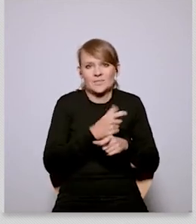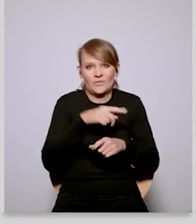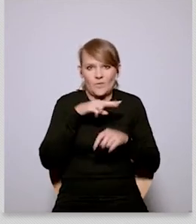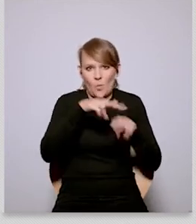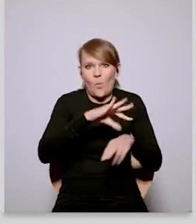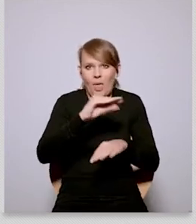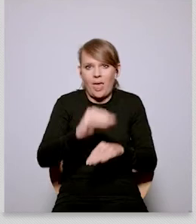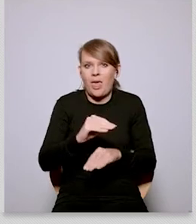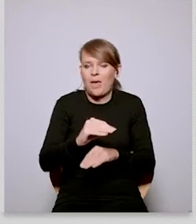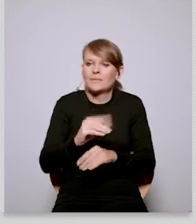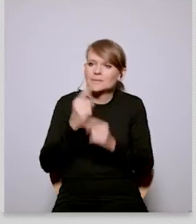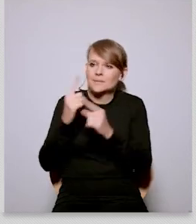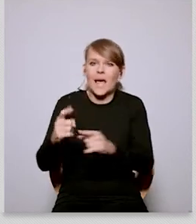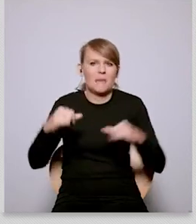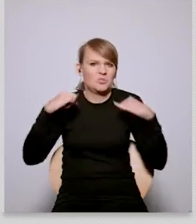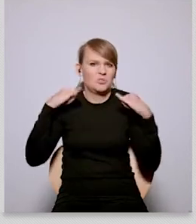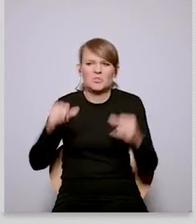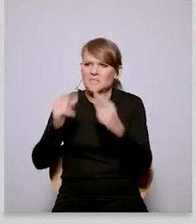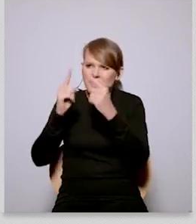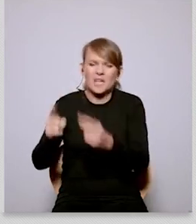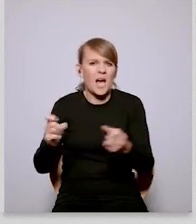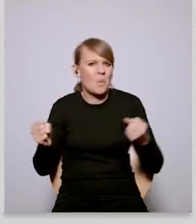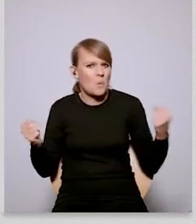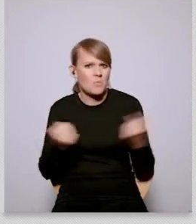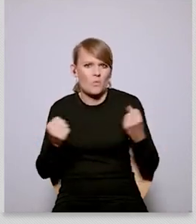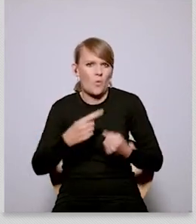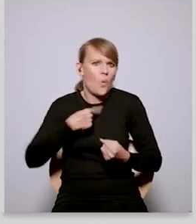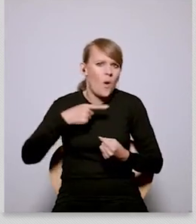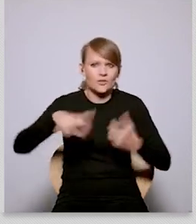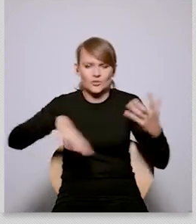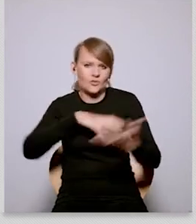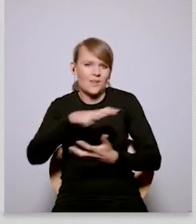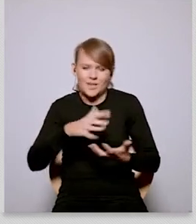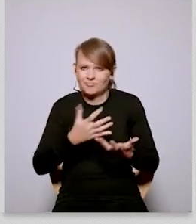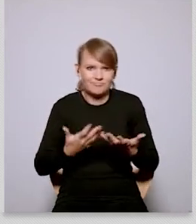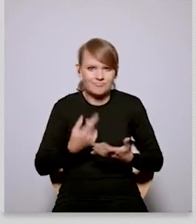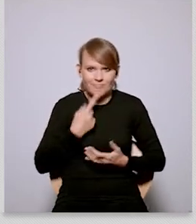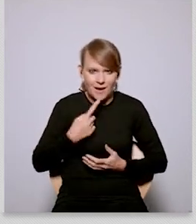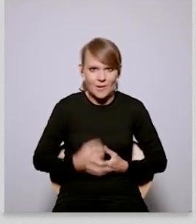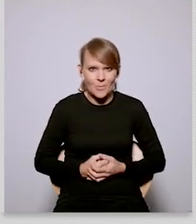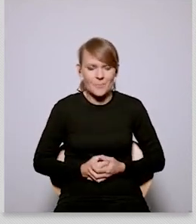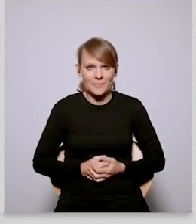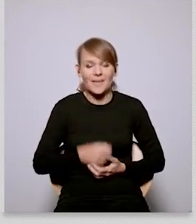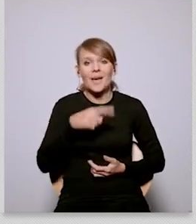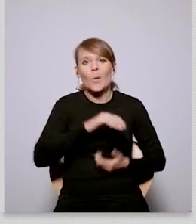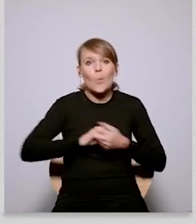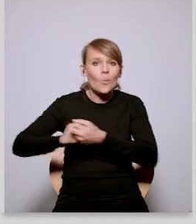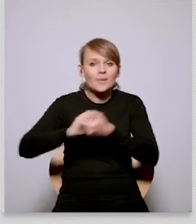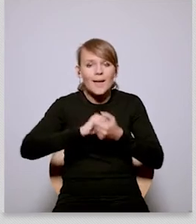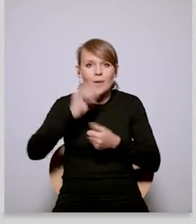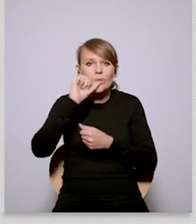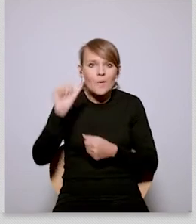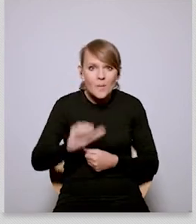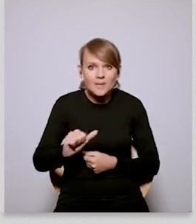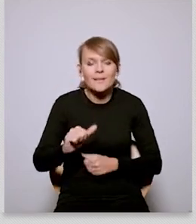this matters is europe's emblematic role precisely because we have um taken the decision to go um